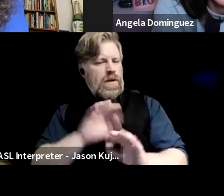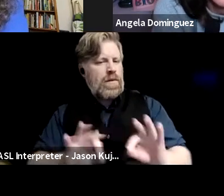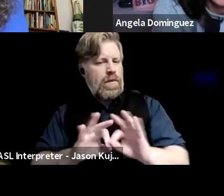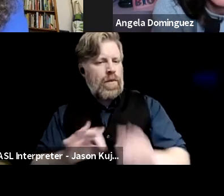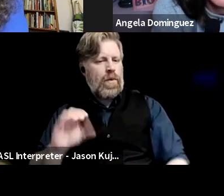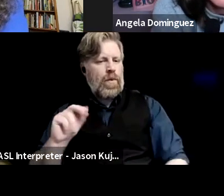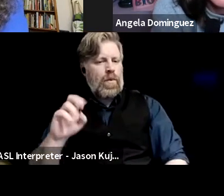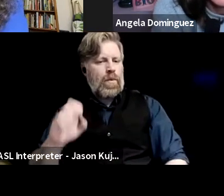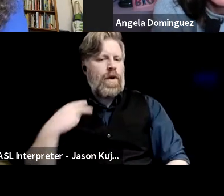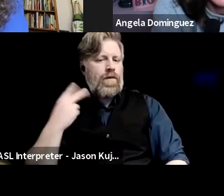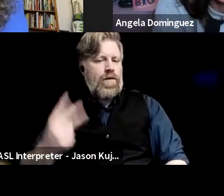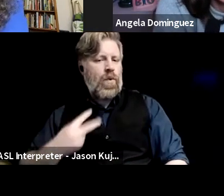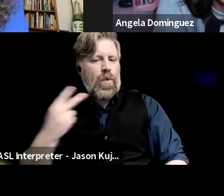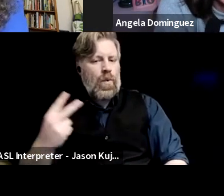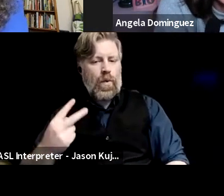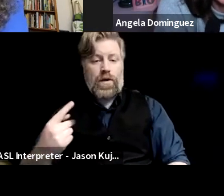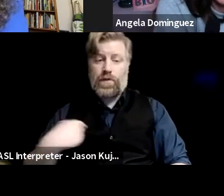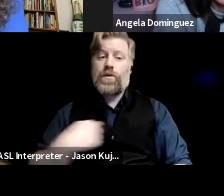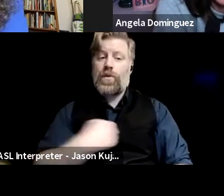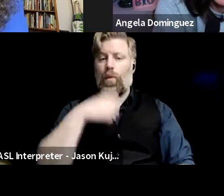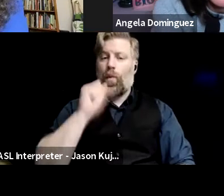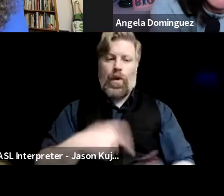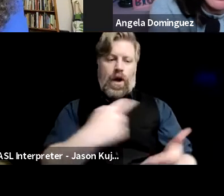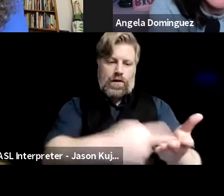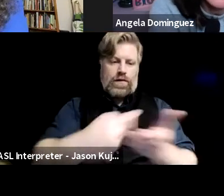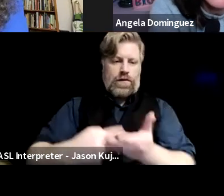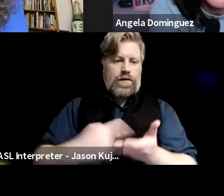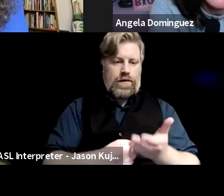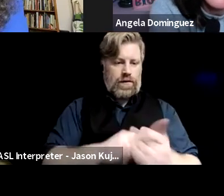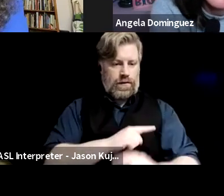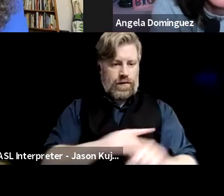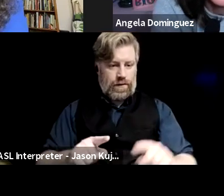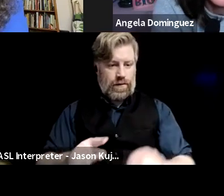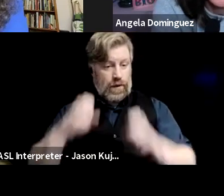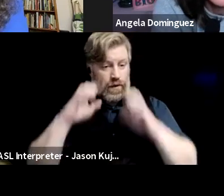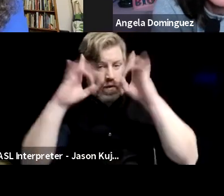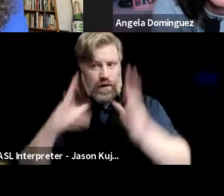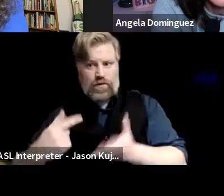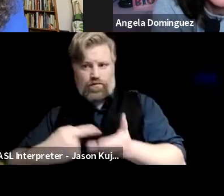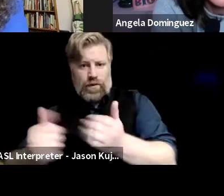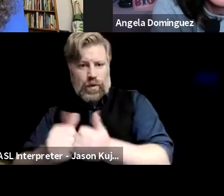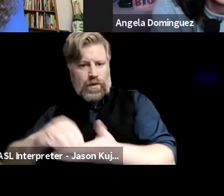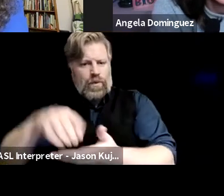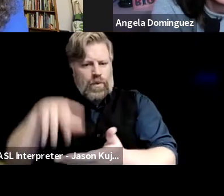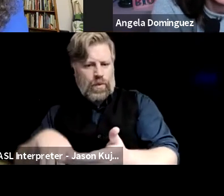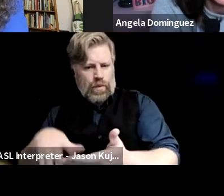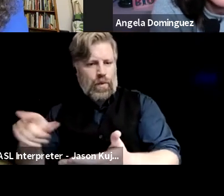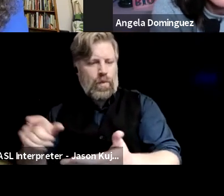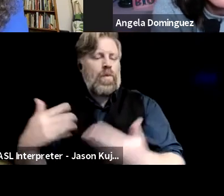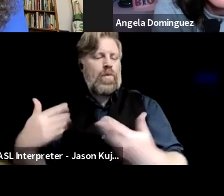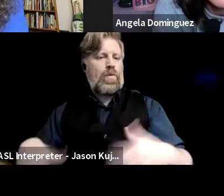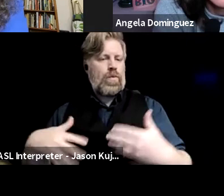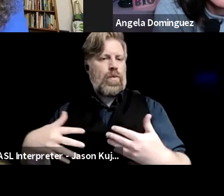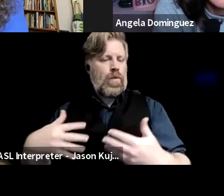another thing for, uh, educators to be talking to that with their students. So I think just continuing that